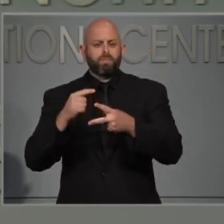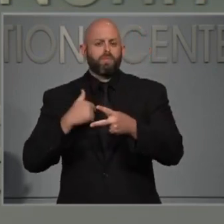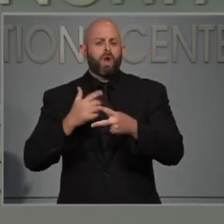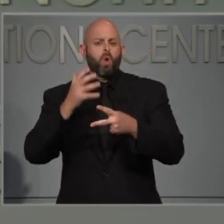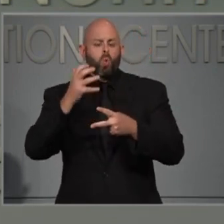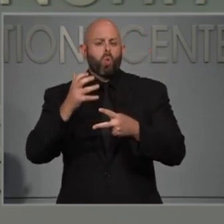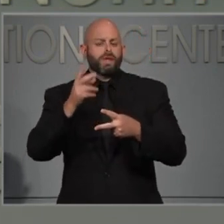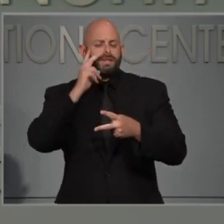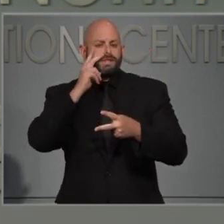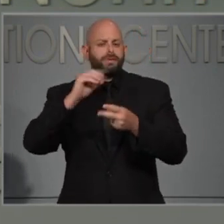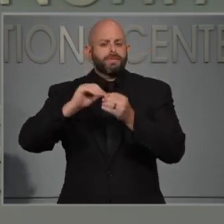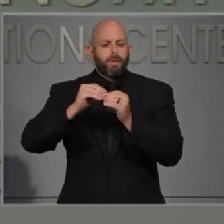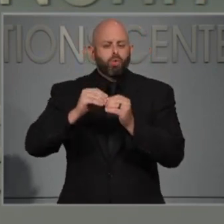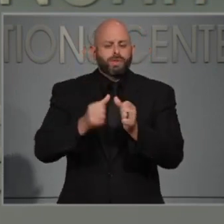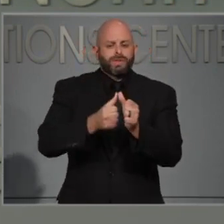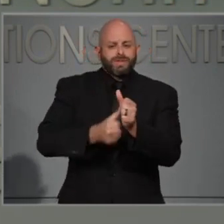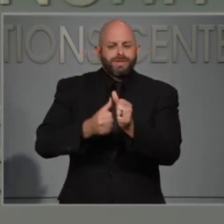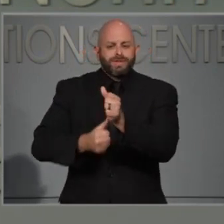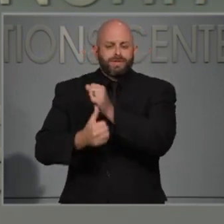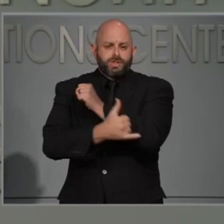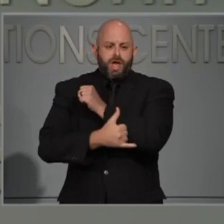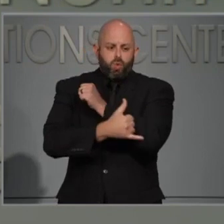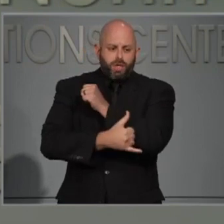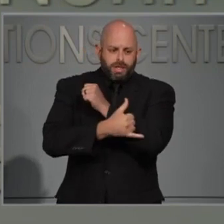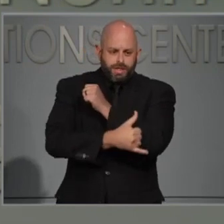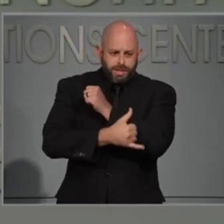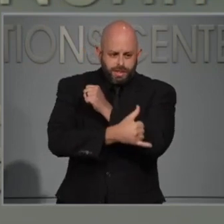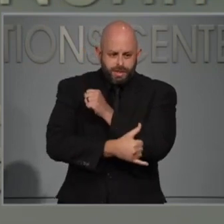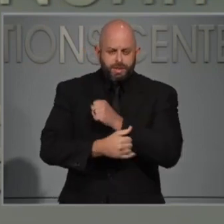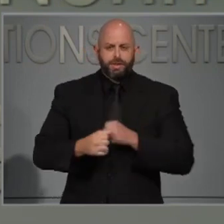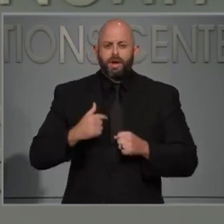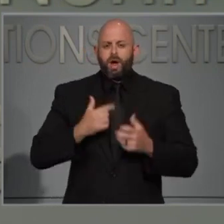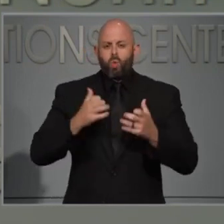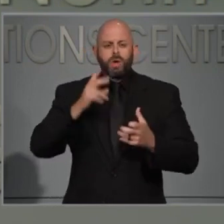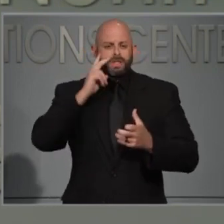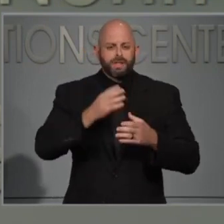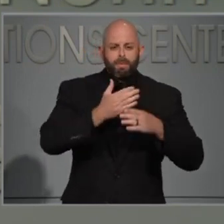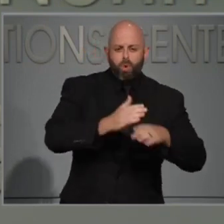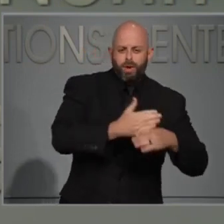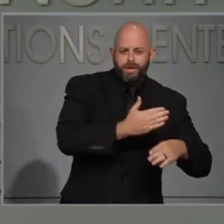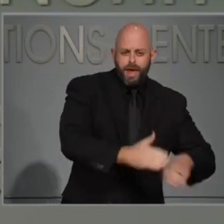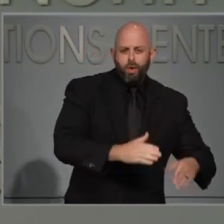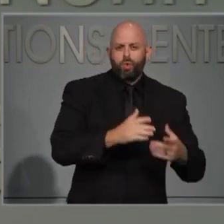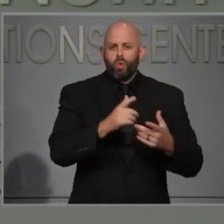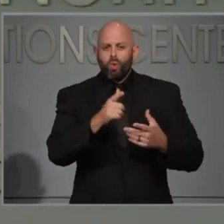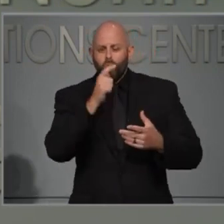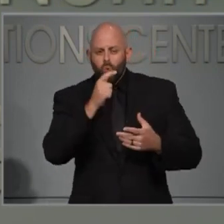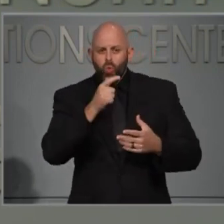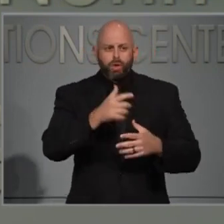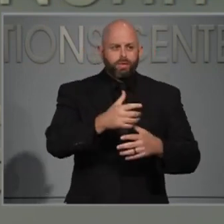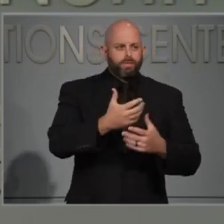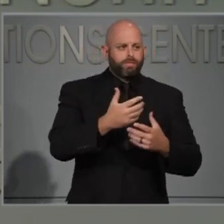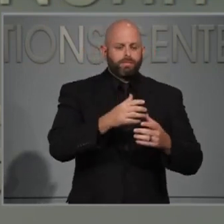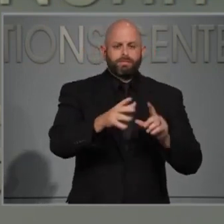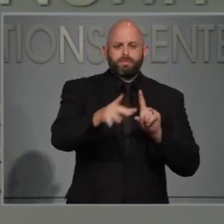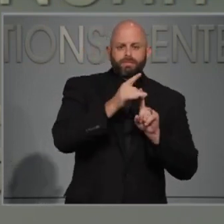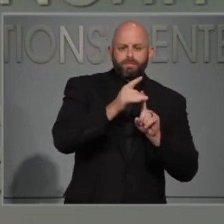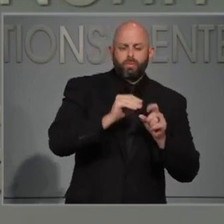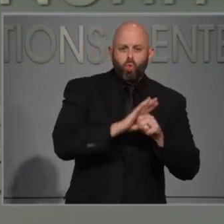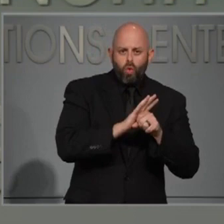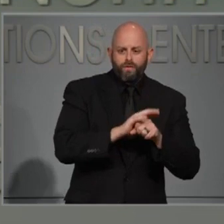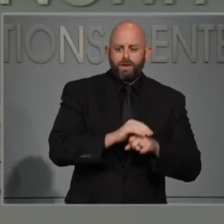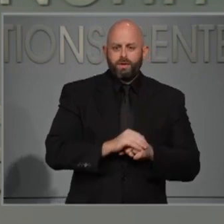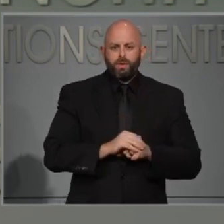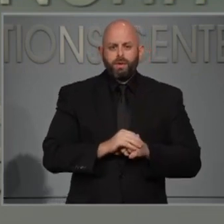county? I think there are some counties where the demographics of who is getting COVID and who is